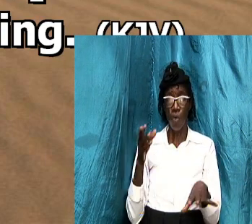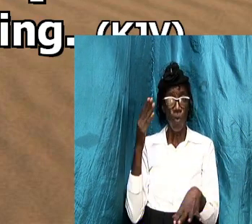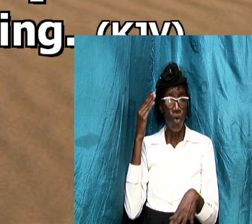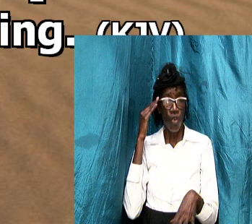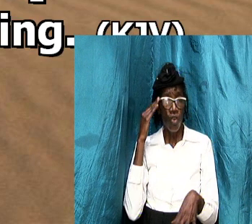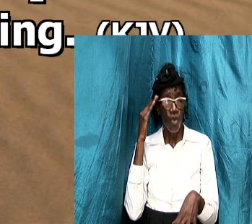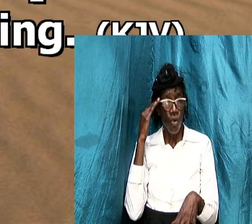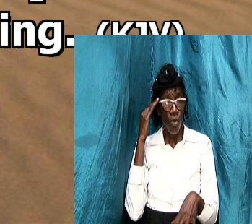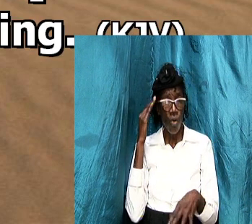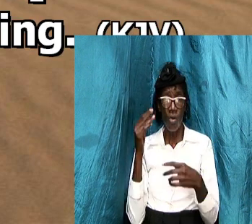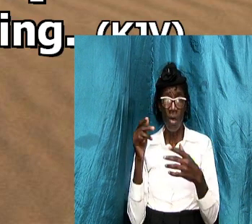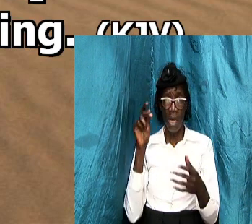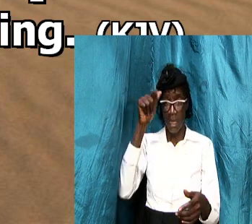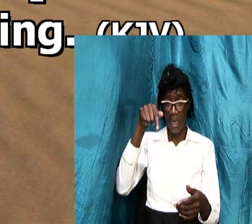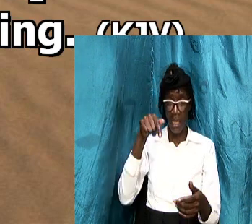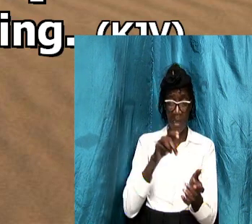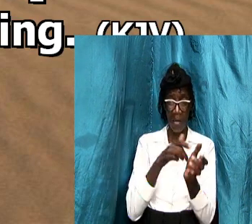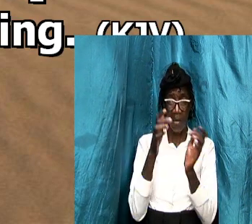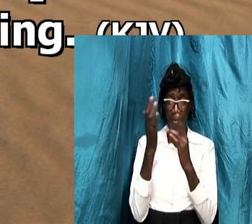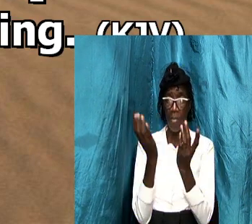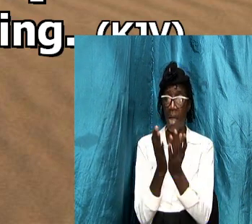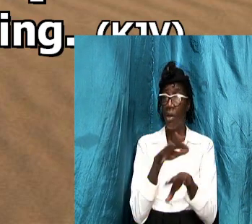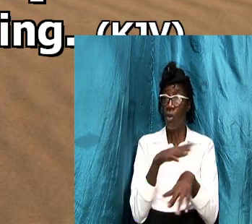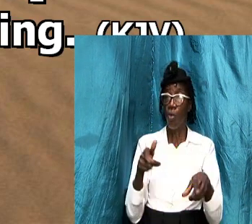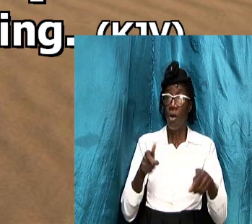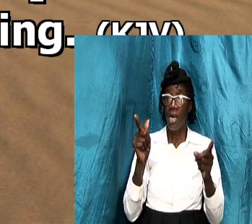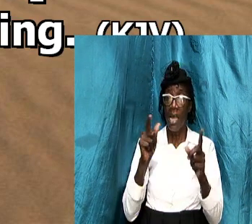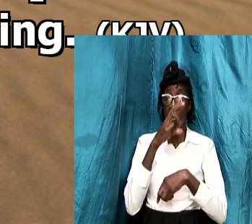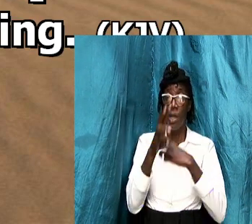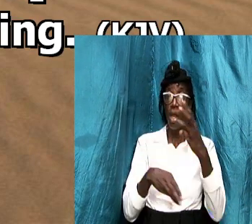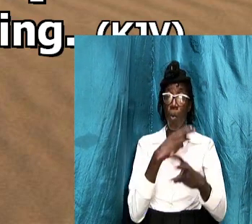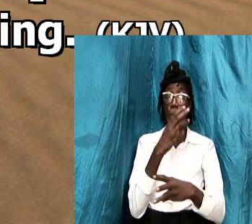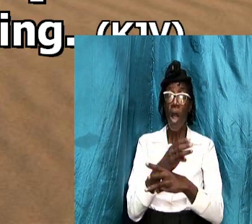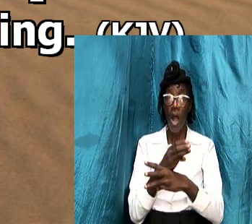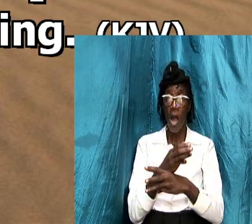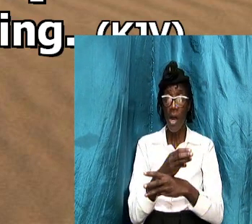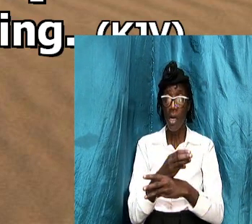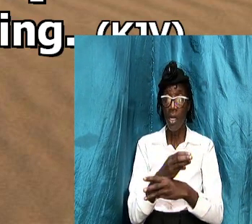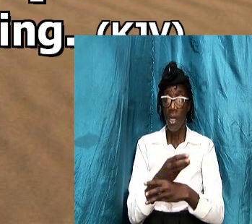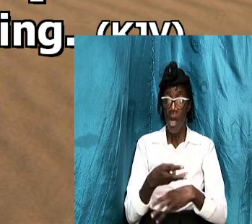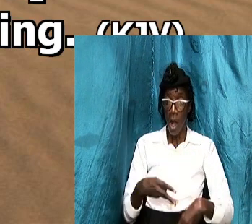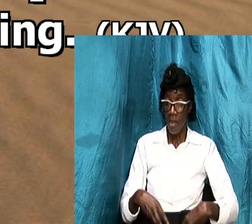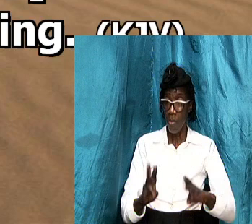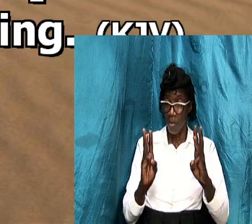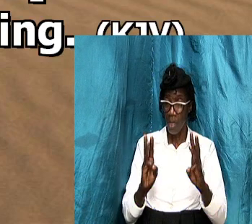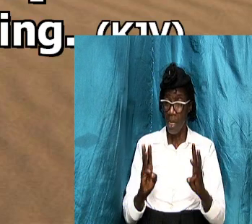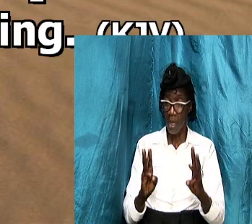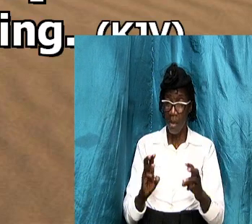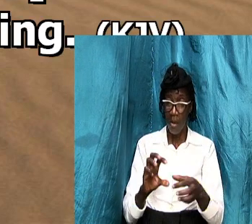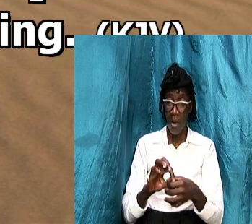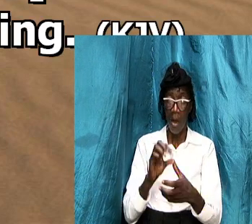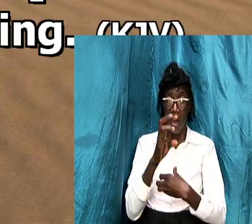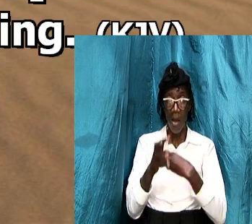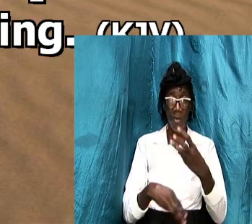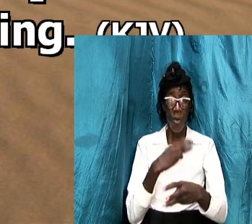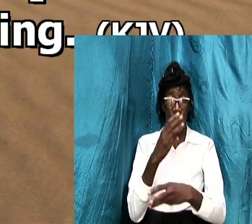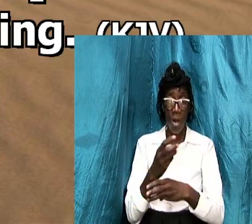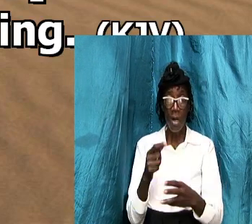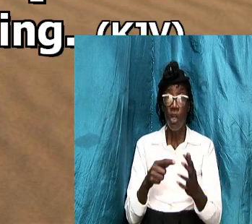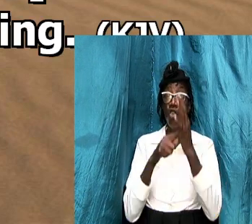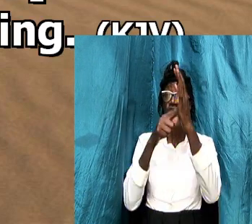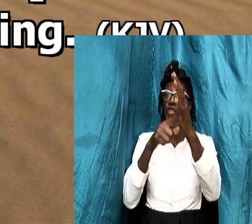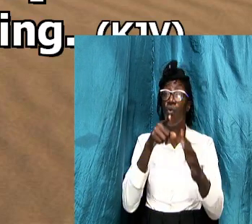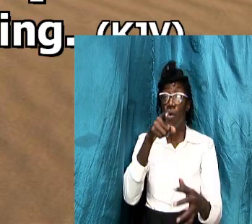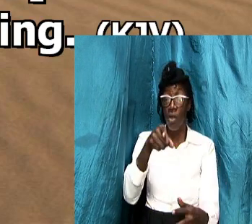we must not let the word or the culture dictate to us what god has outlined